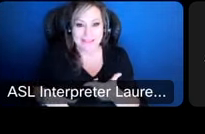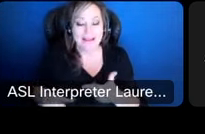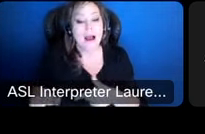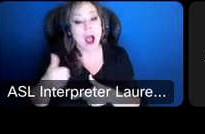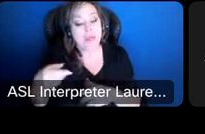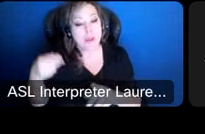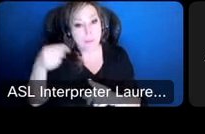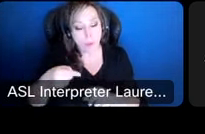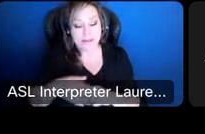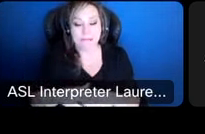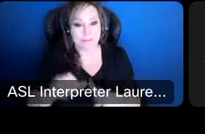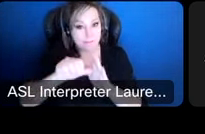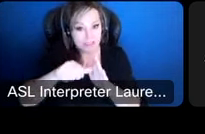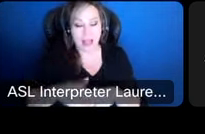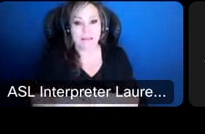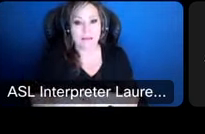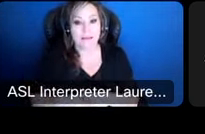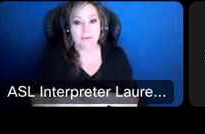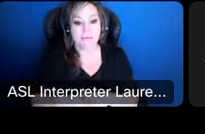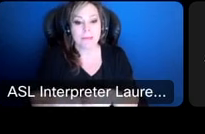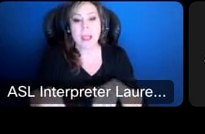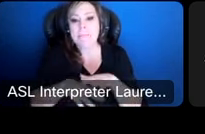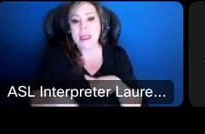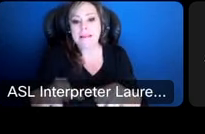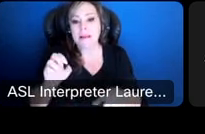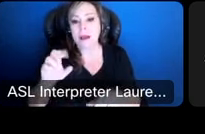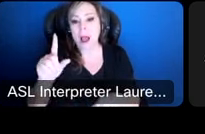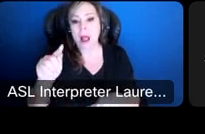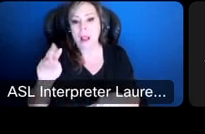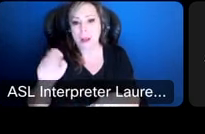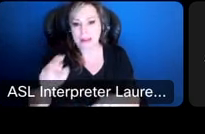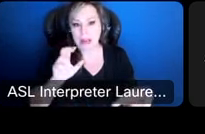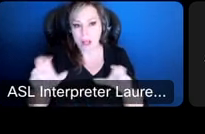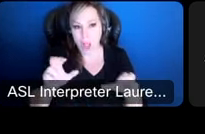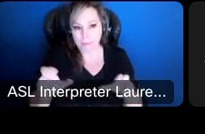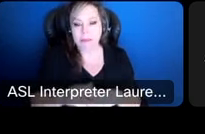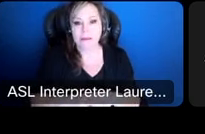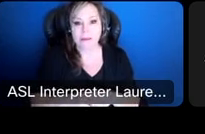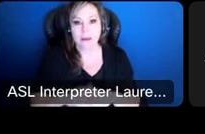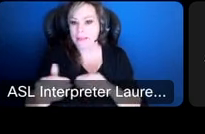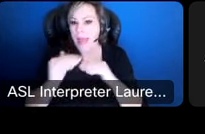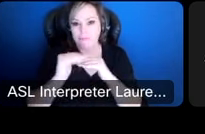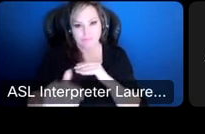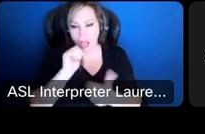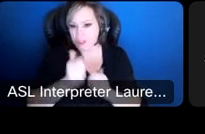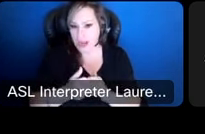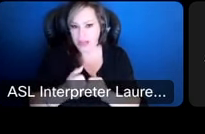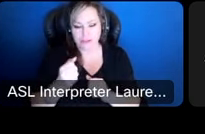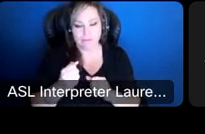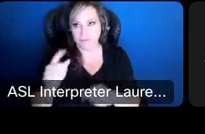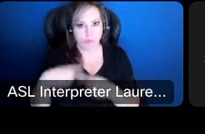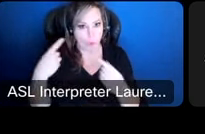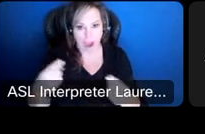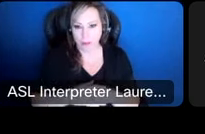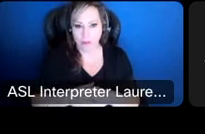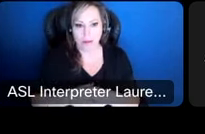i'd like to point out here is if you see the basic allotment the basic allotment hasn't changed in quite a while those two